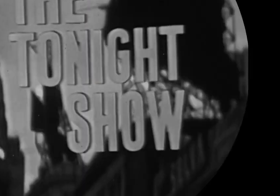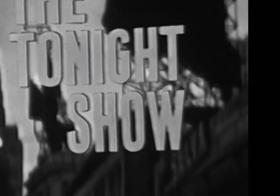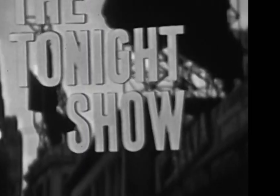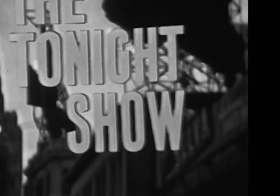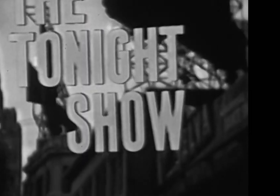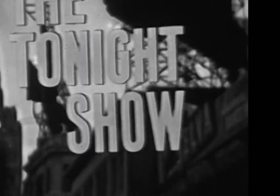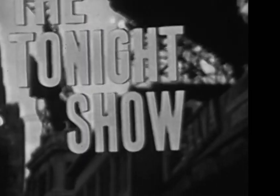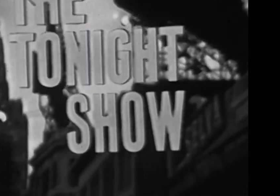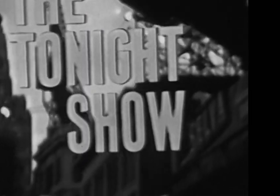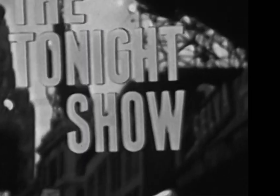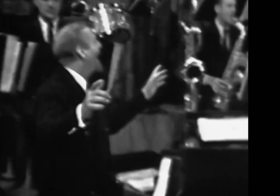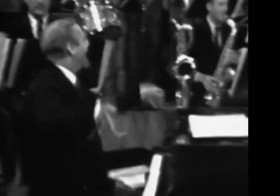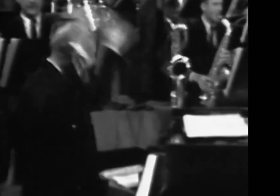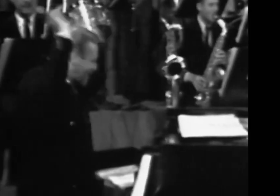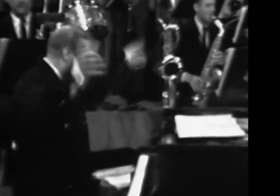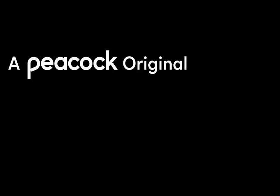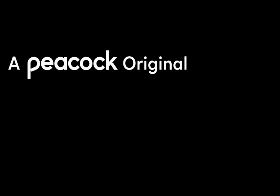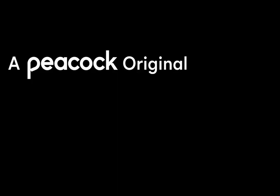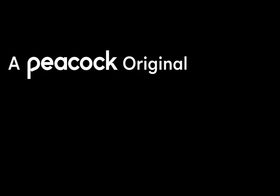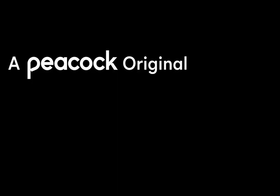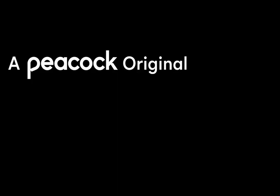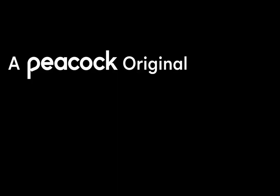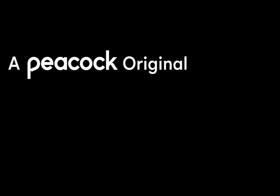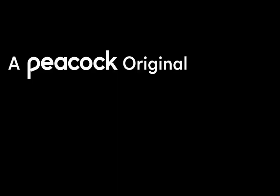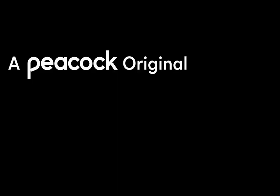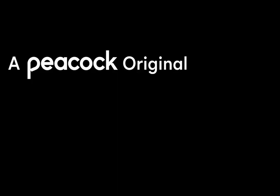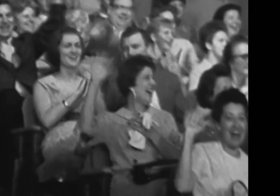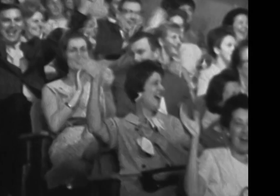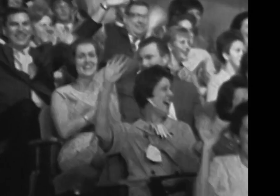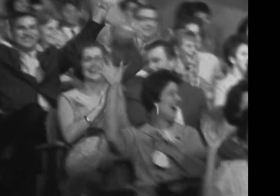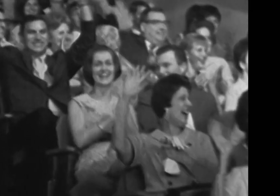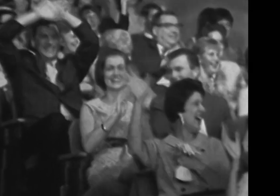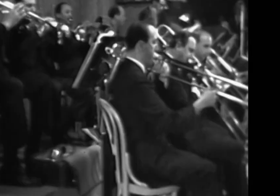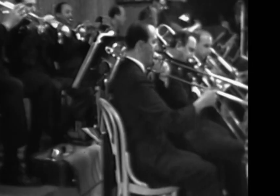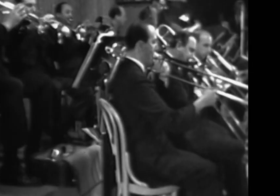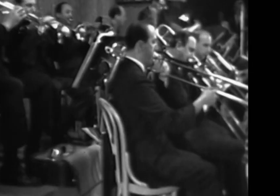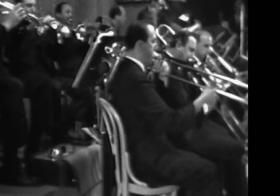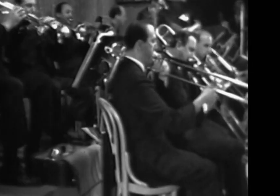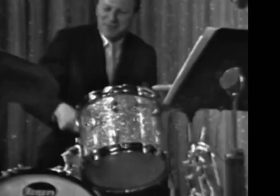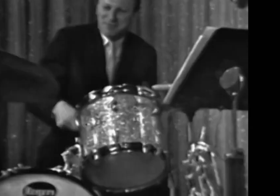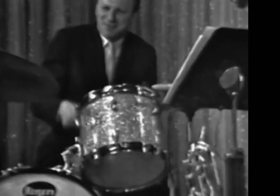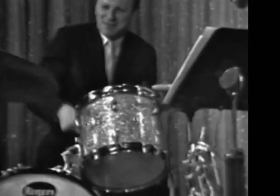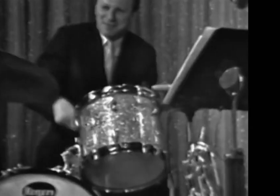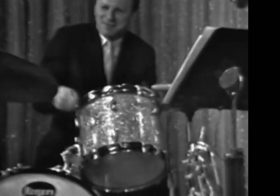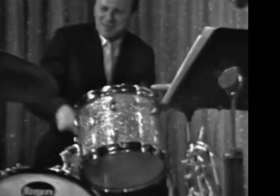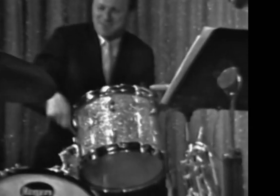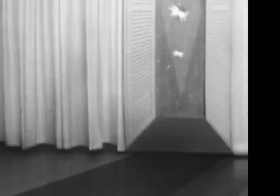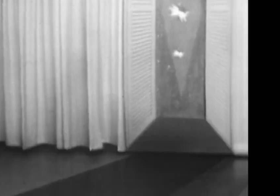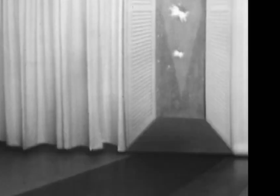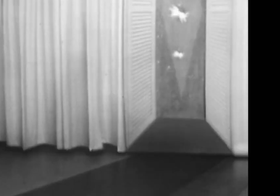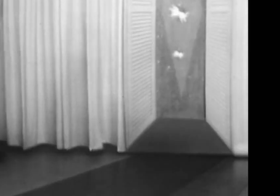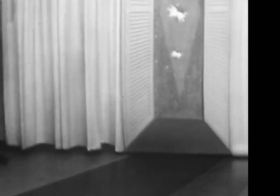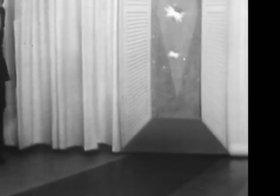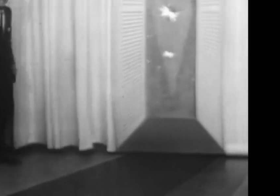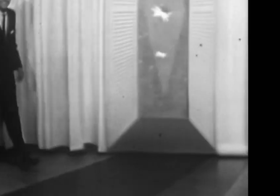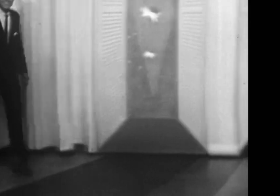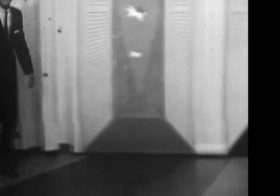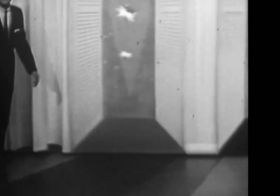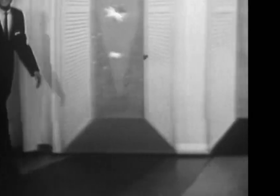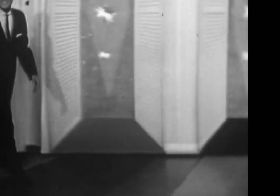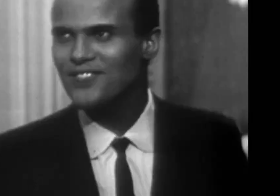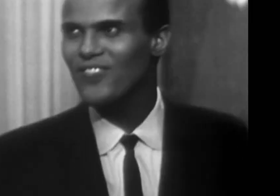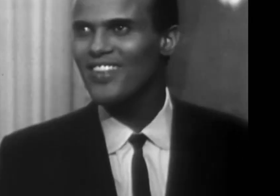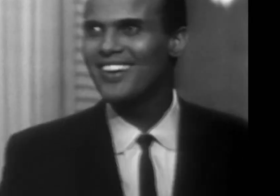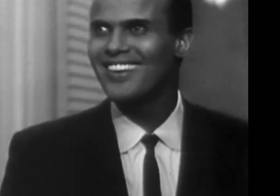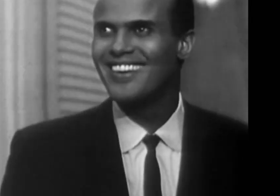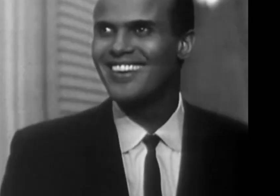From New York, The Tonight Show, starring Johnny Carson. And now, here's fabulous. Harry Belafondi.